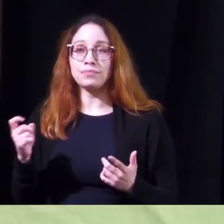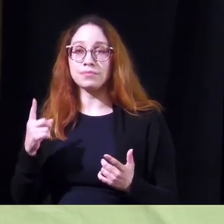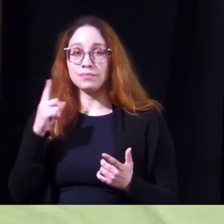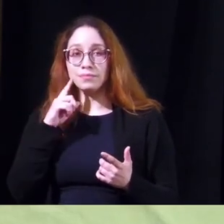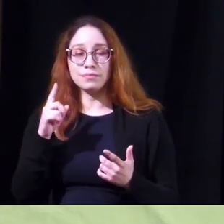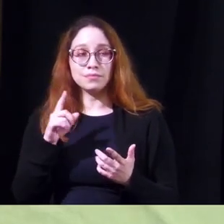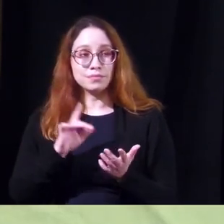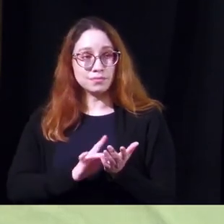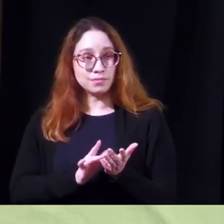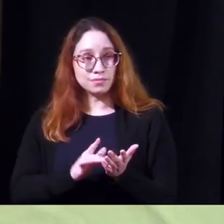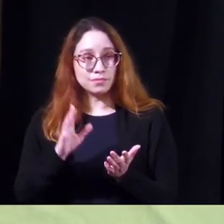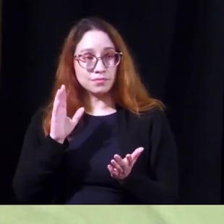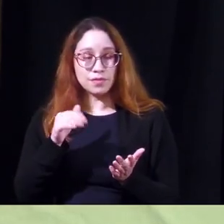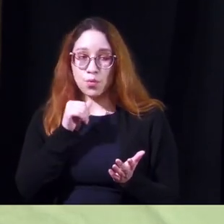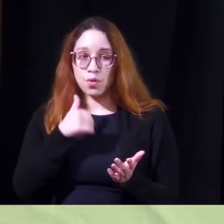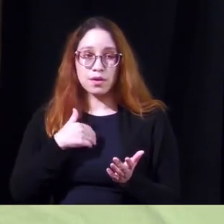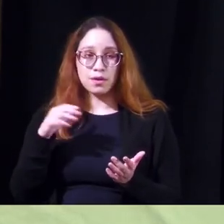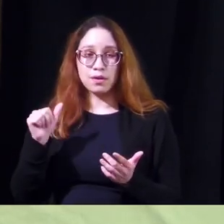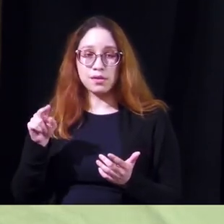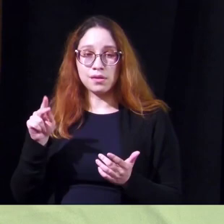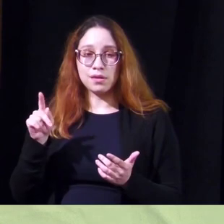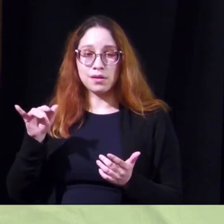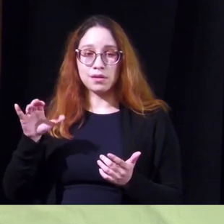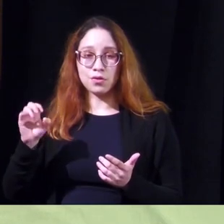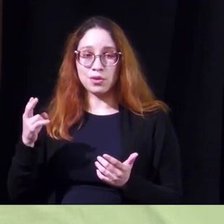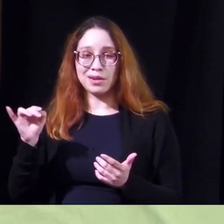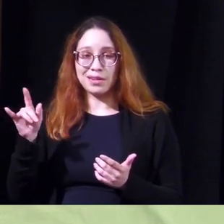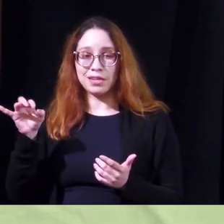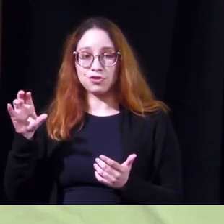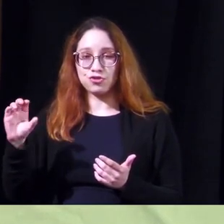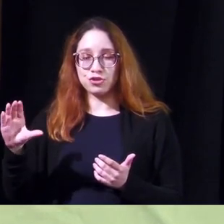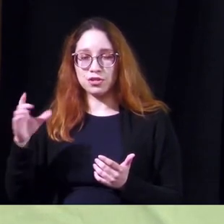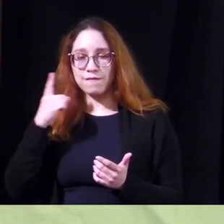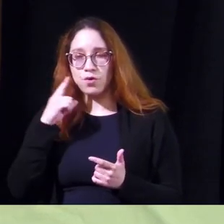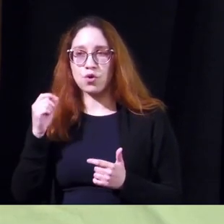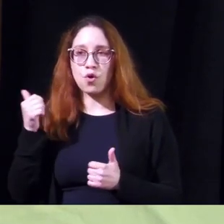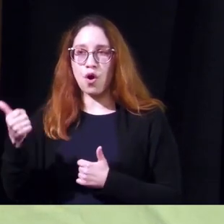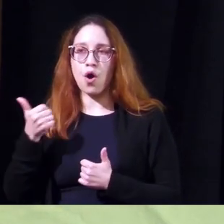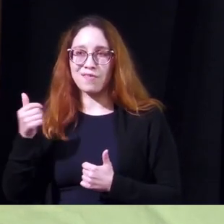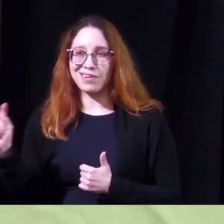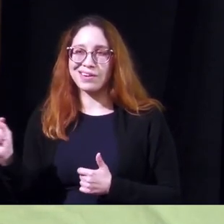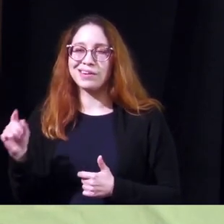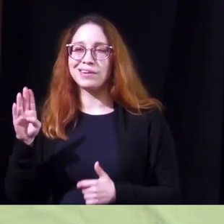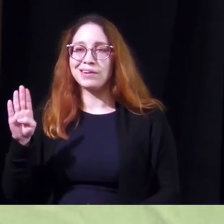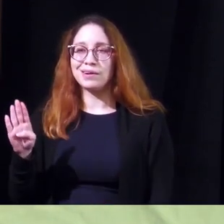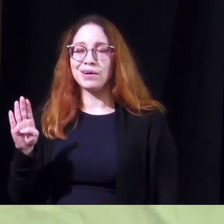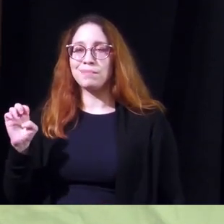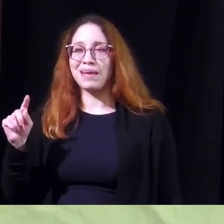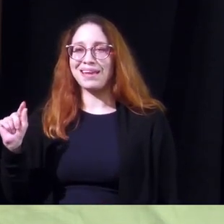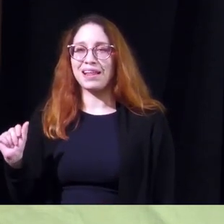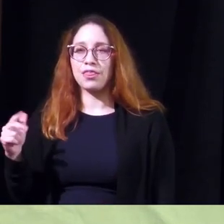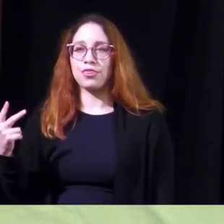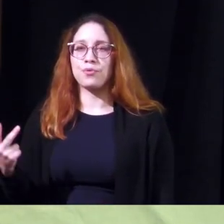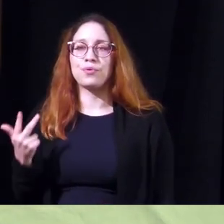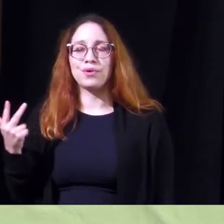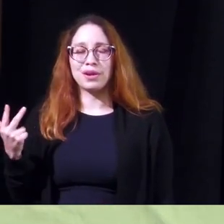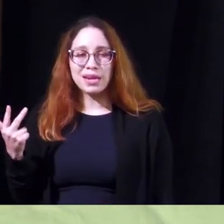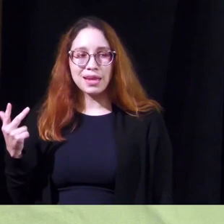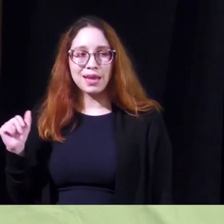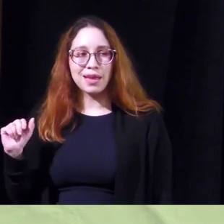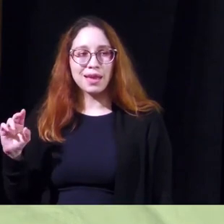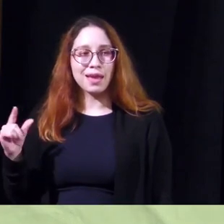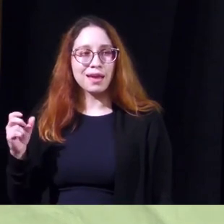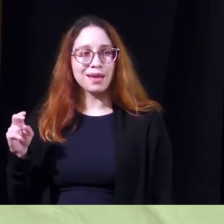is are there medications that don't have the anticholinergic side effects for overactive bladder yes the beta-3 agonists uh gemtesa and